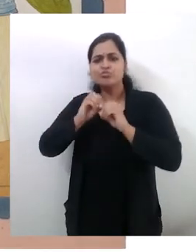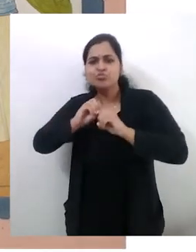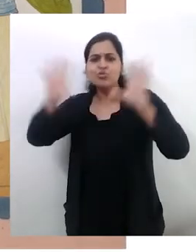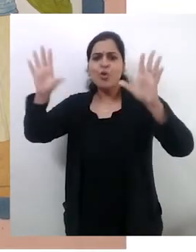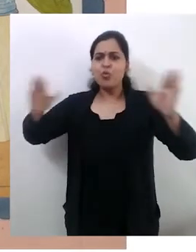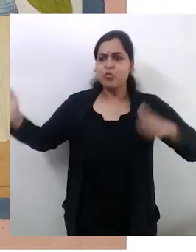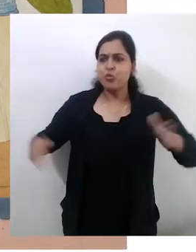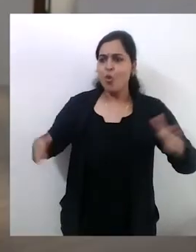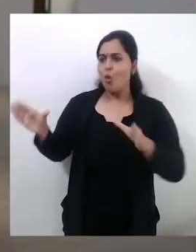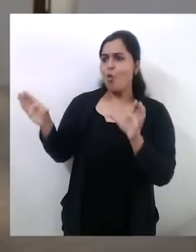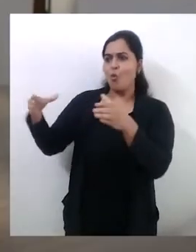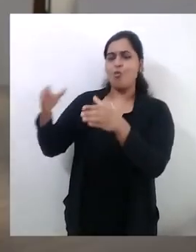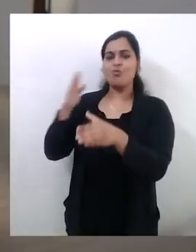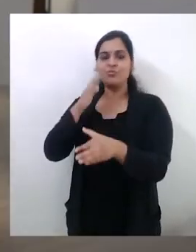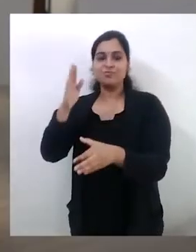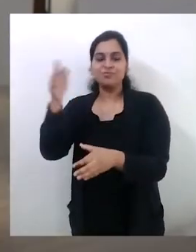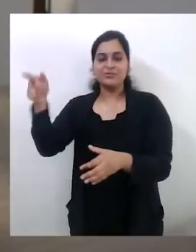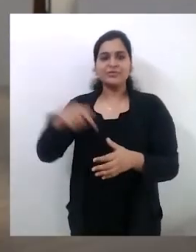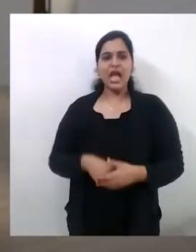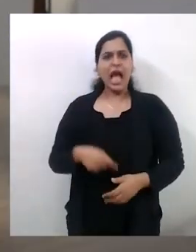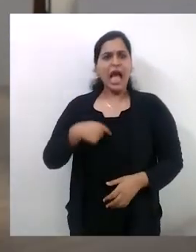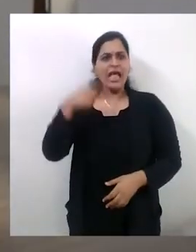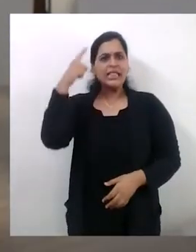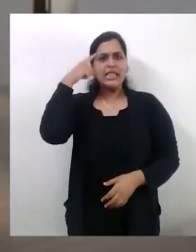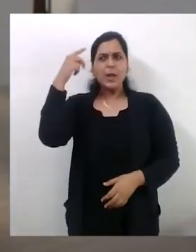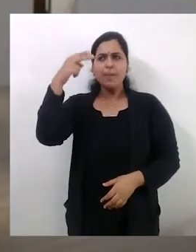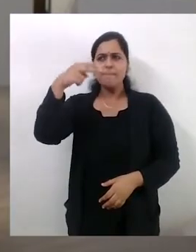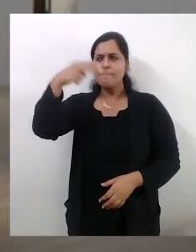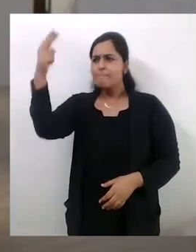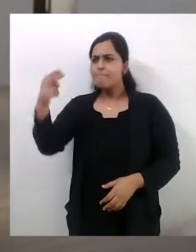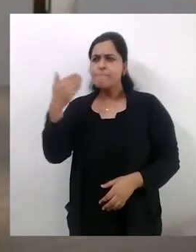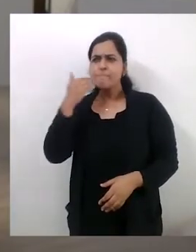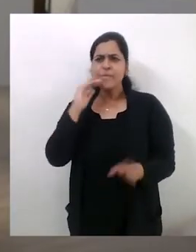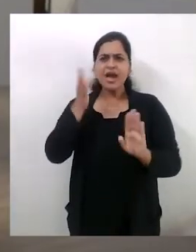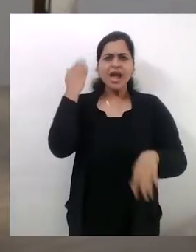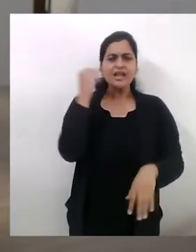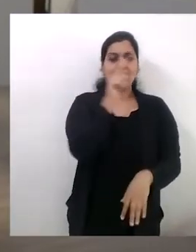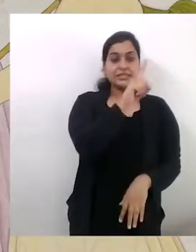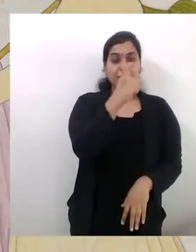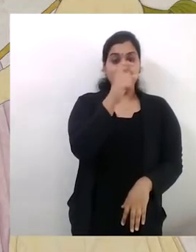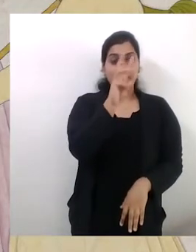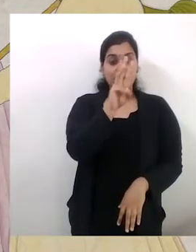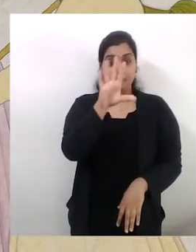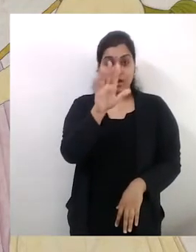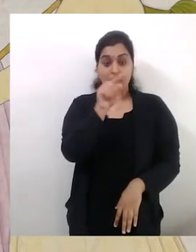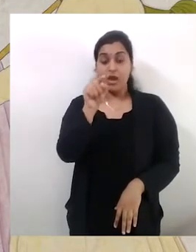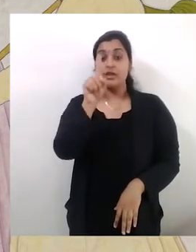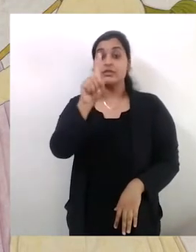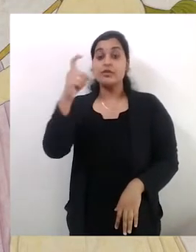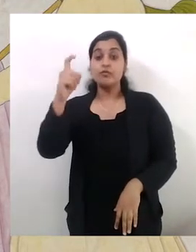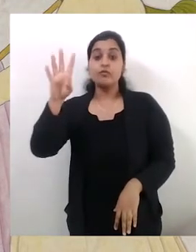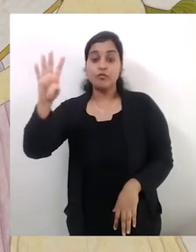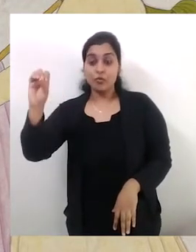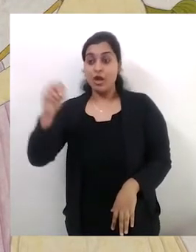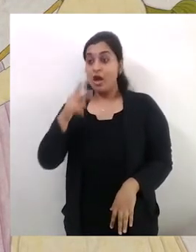gathering of musicians. We believe it was painted between 1735 and 1740. We see seven